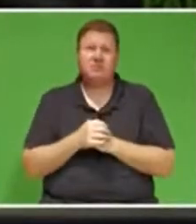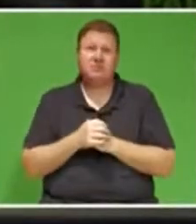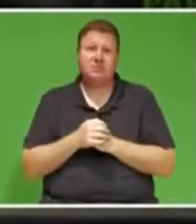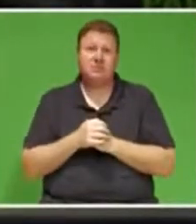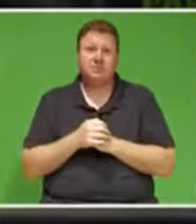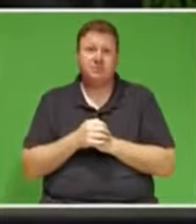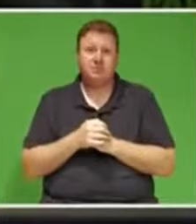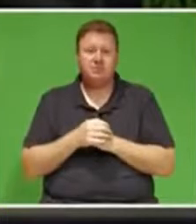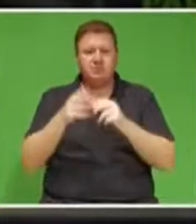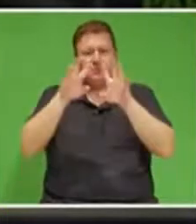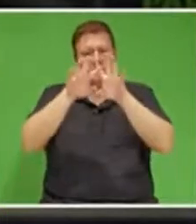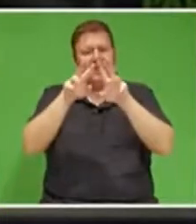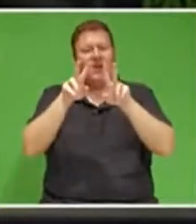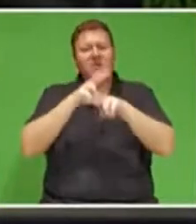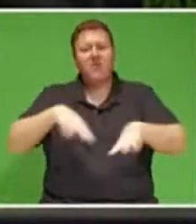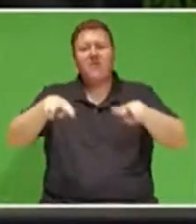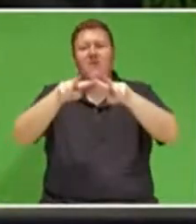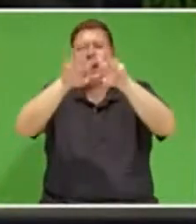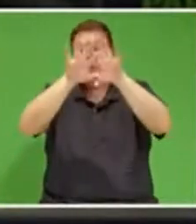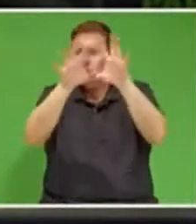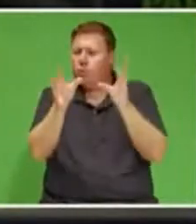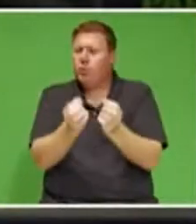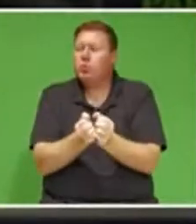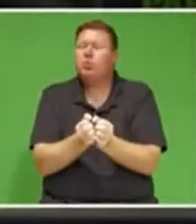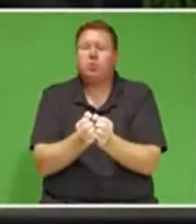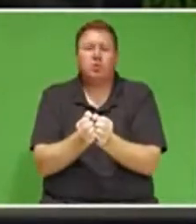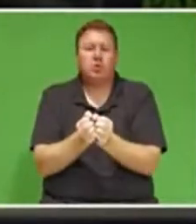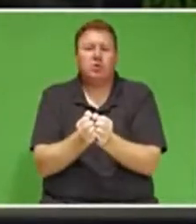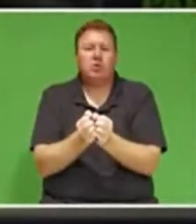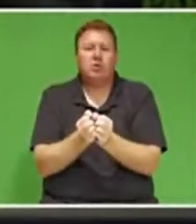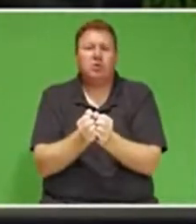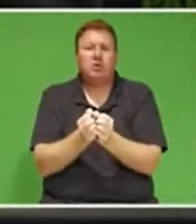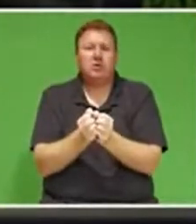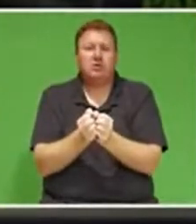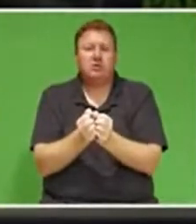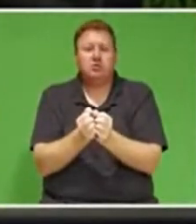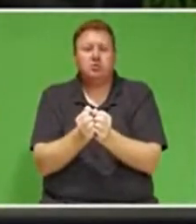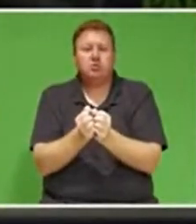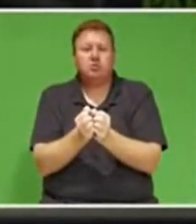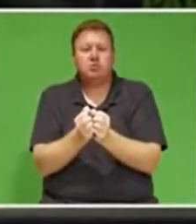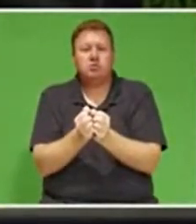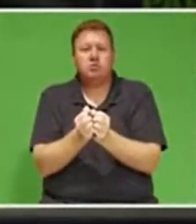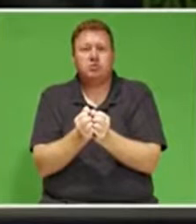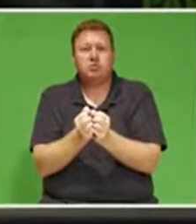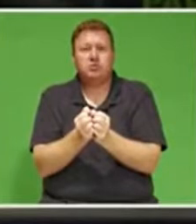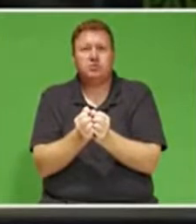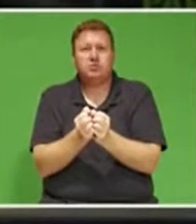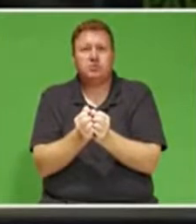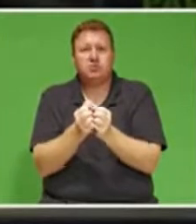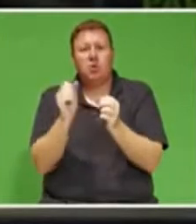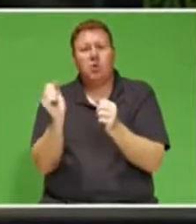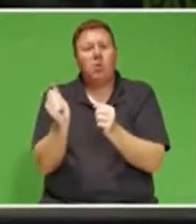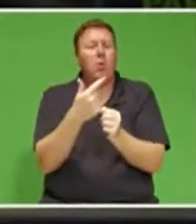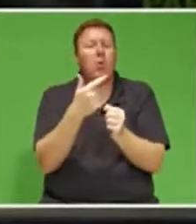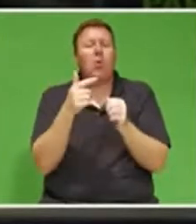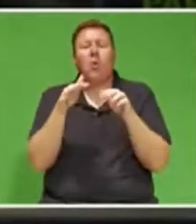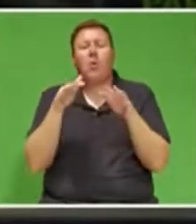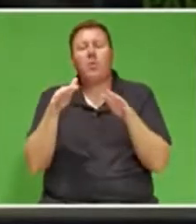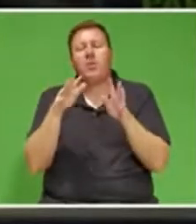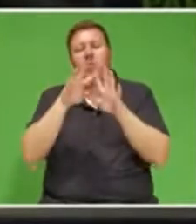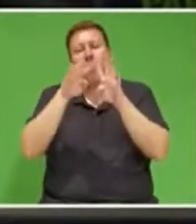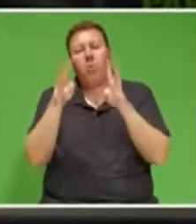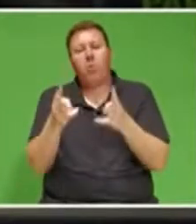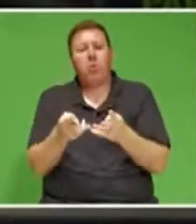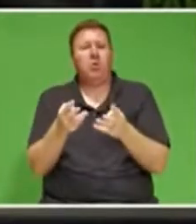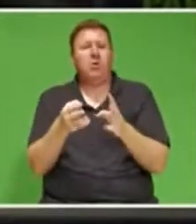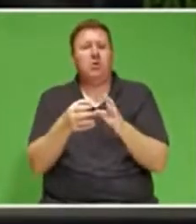It is these values, too, which inform our relations with all peoples and nations across the world.